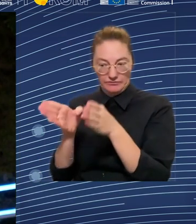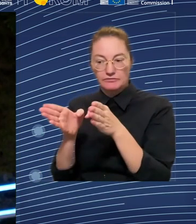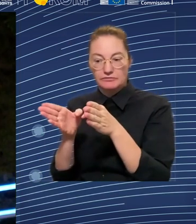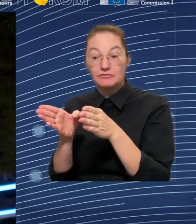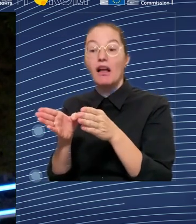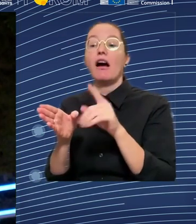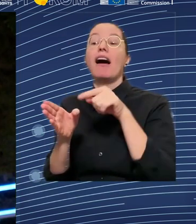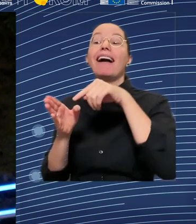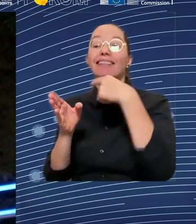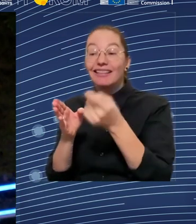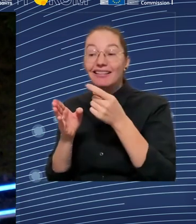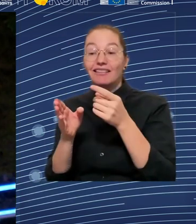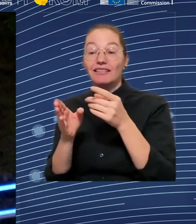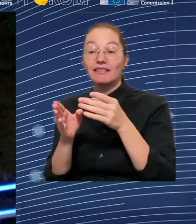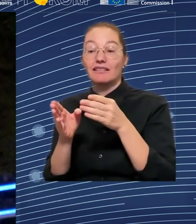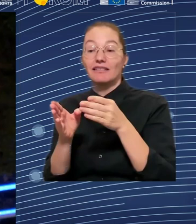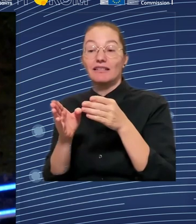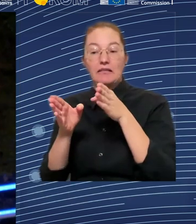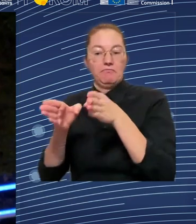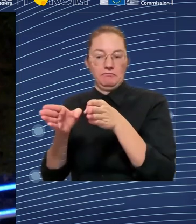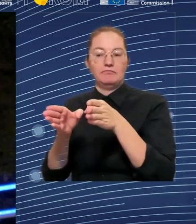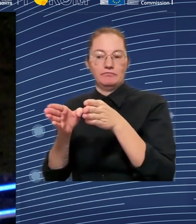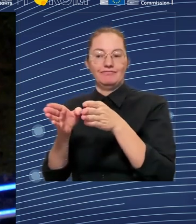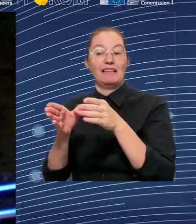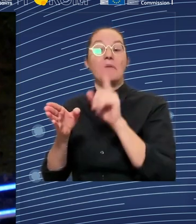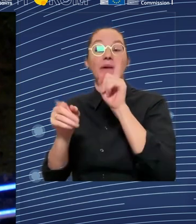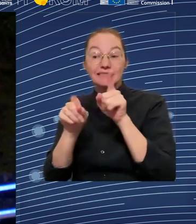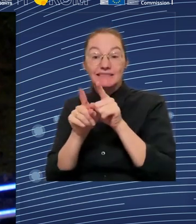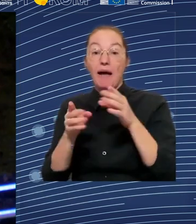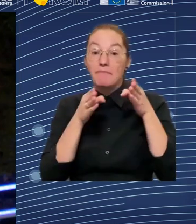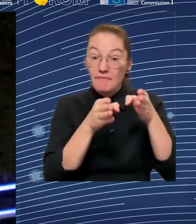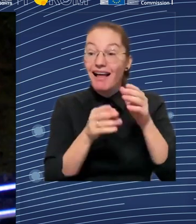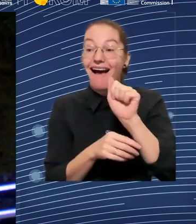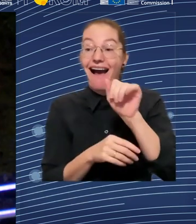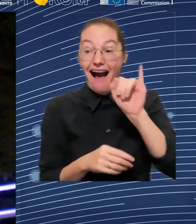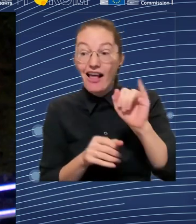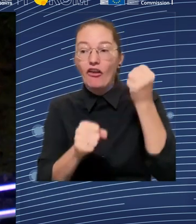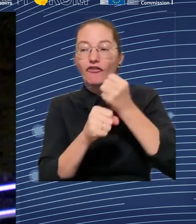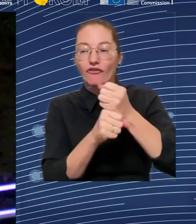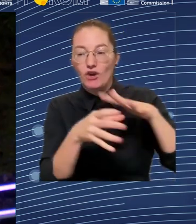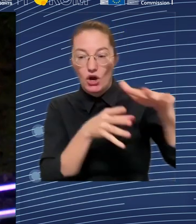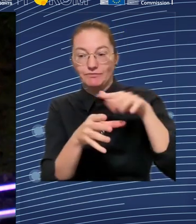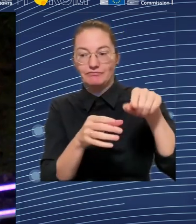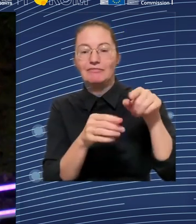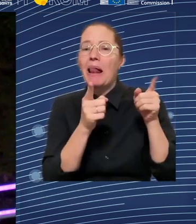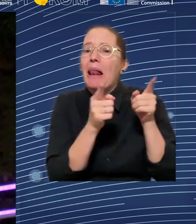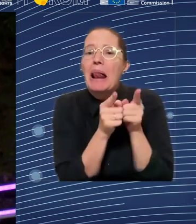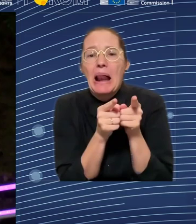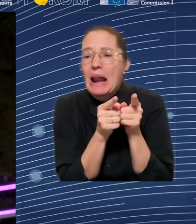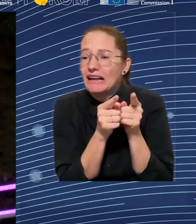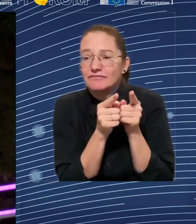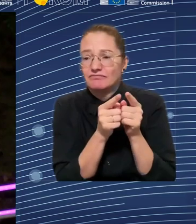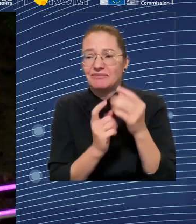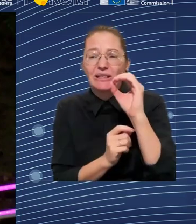manufacturing and in the finance sector were saying that a lack of skills is holding back their adoption of